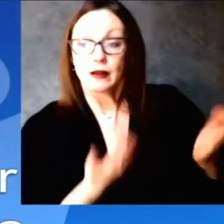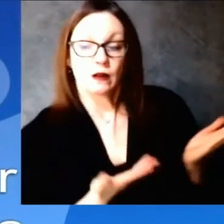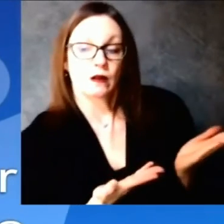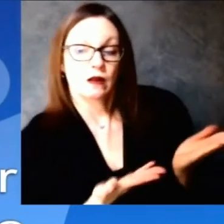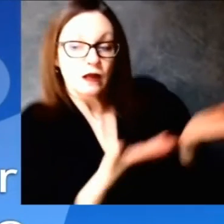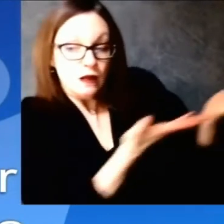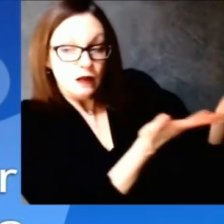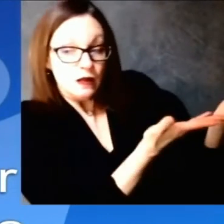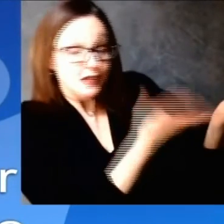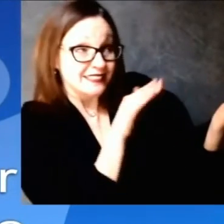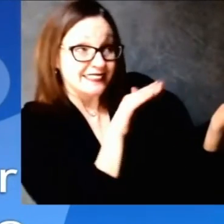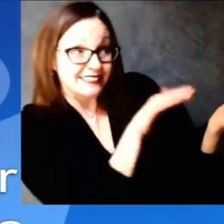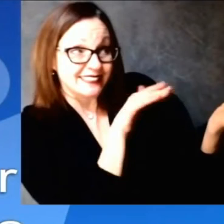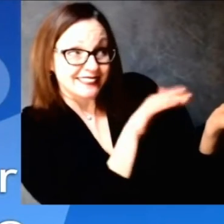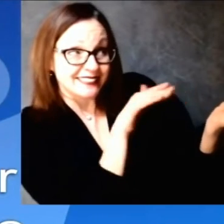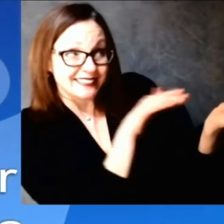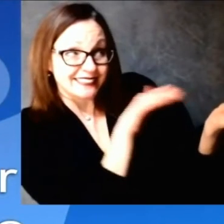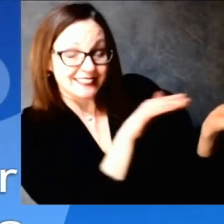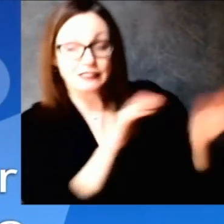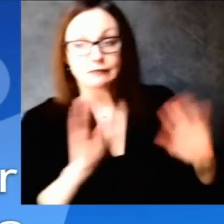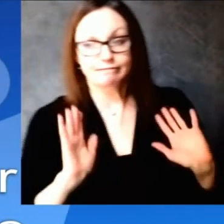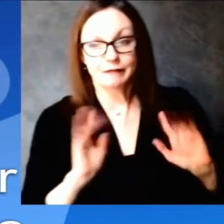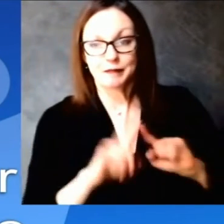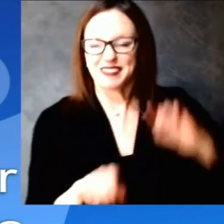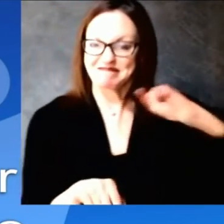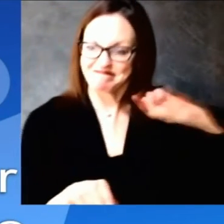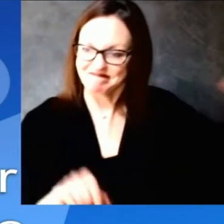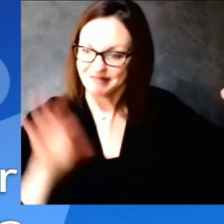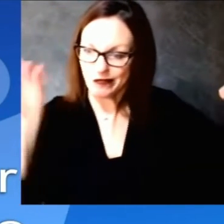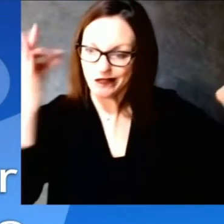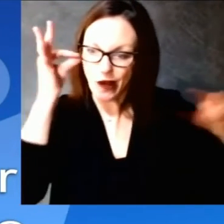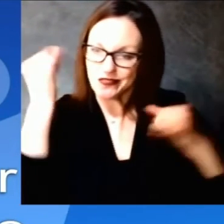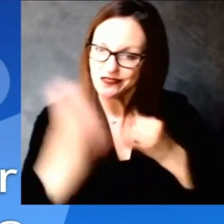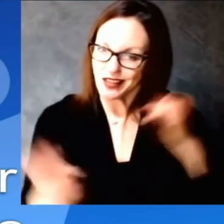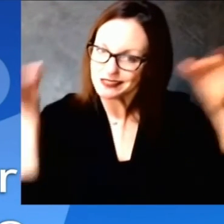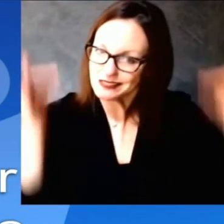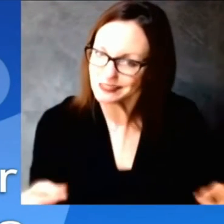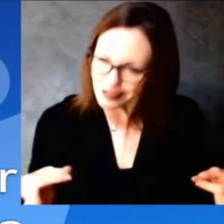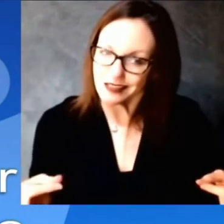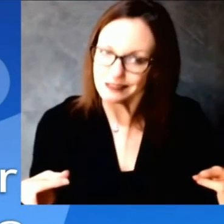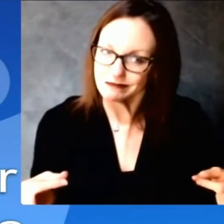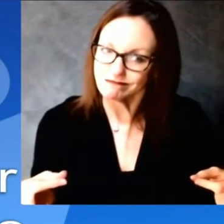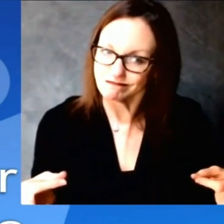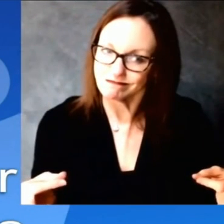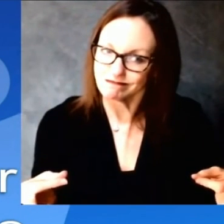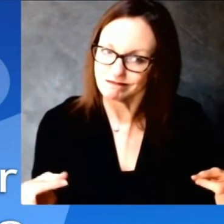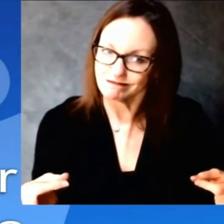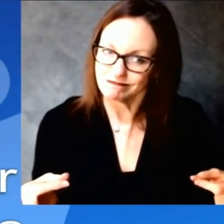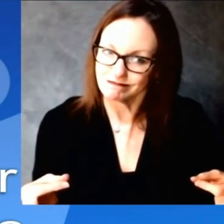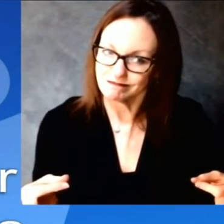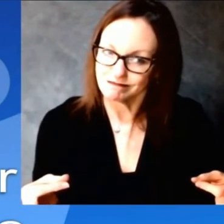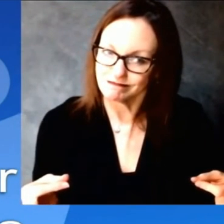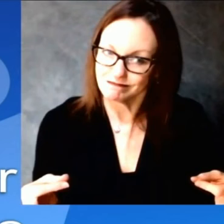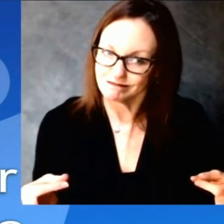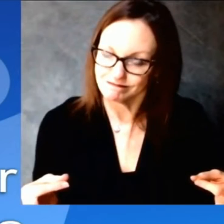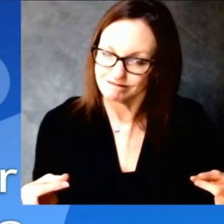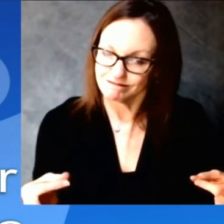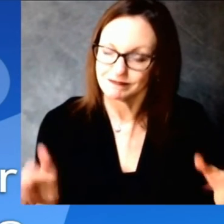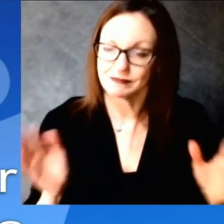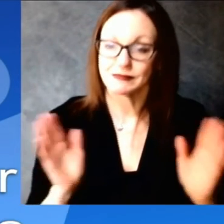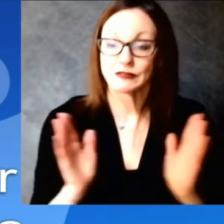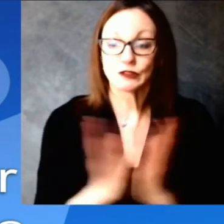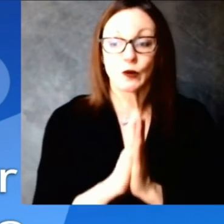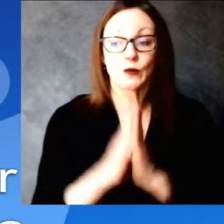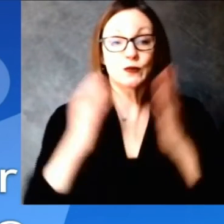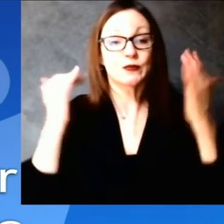wonderful thank you for that and with that we are wrapping up today's briefing um but before we go as we've told you today marks